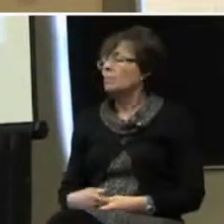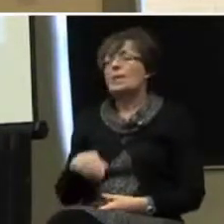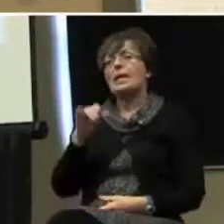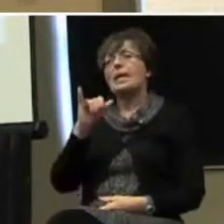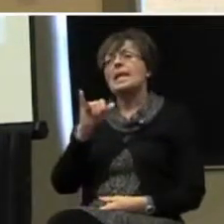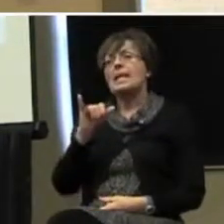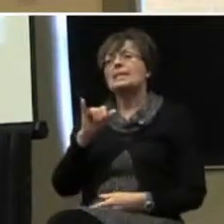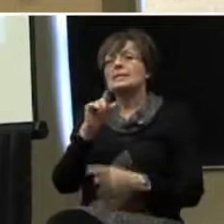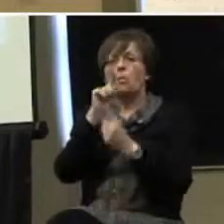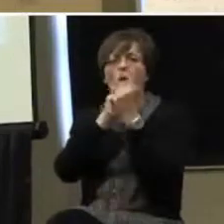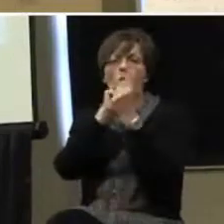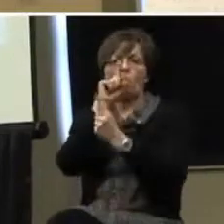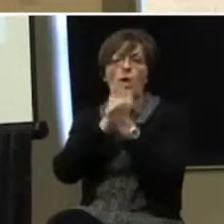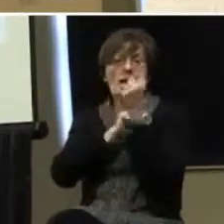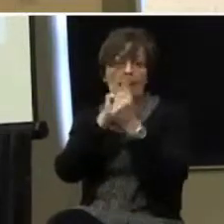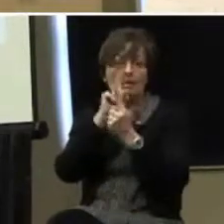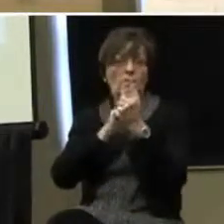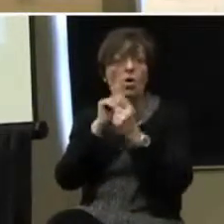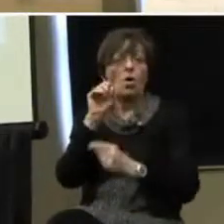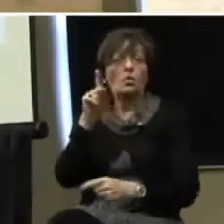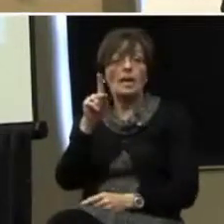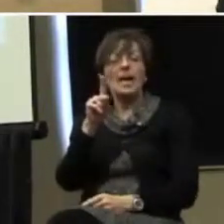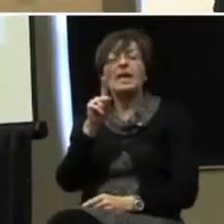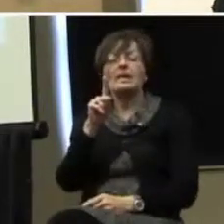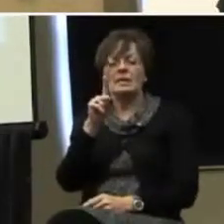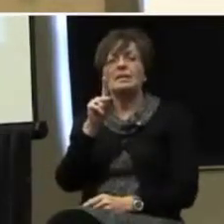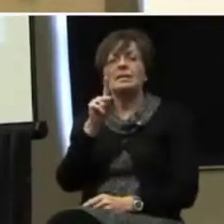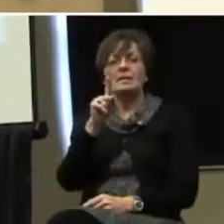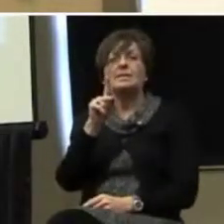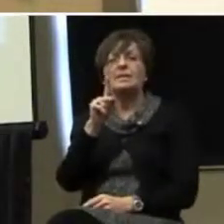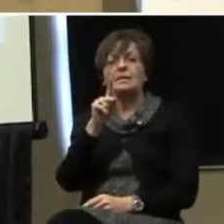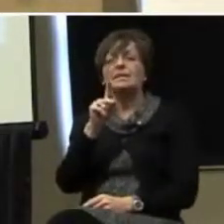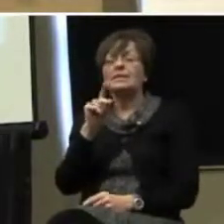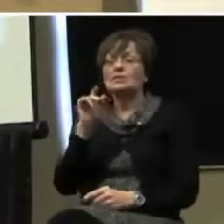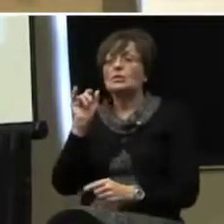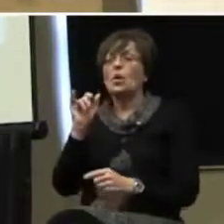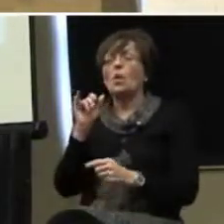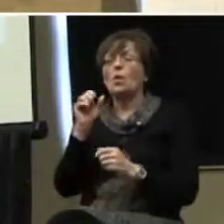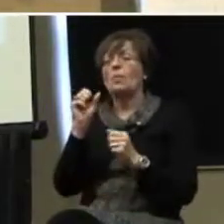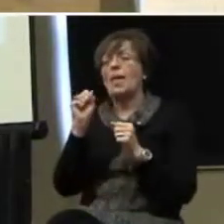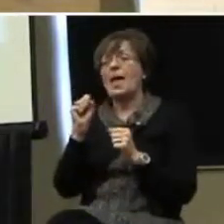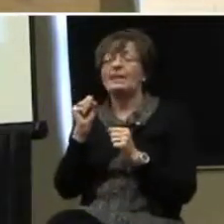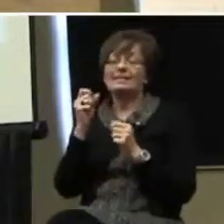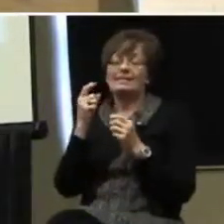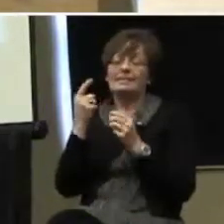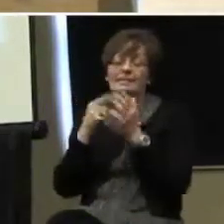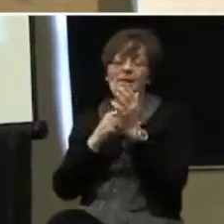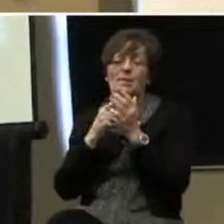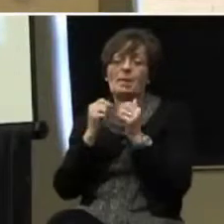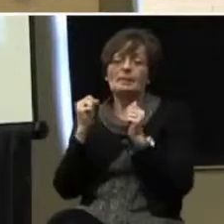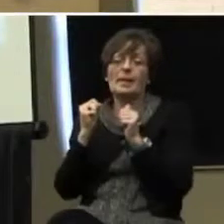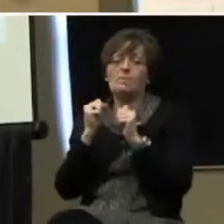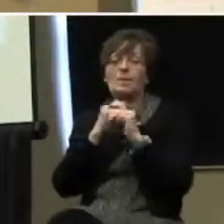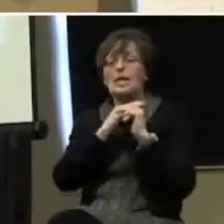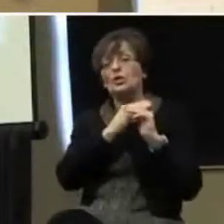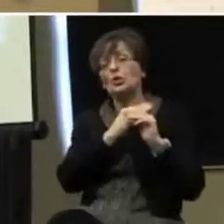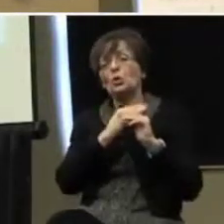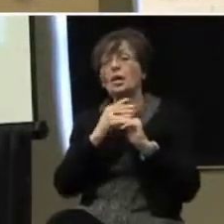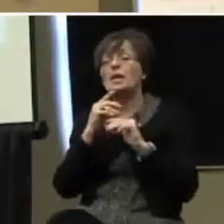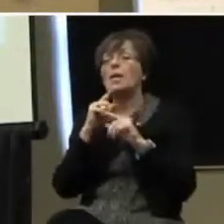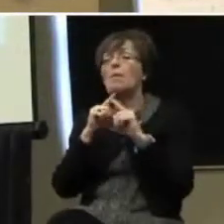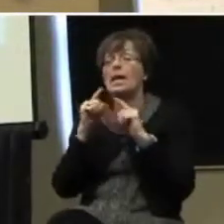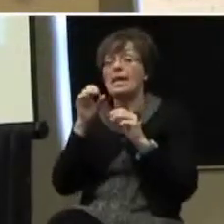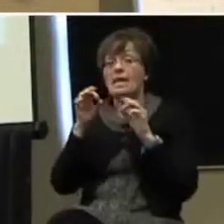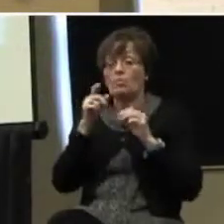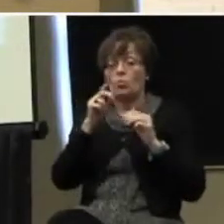And it is one-to-one, okay? So that can somewhat be a deterrence, but if you use that